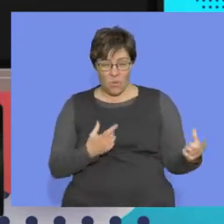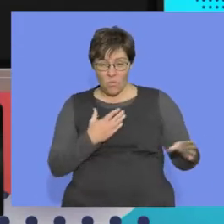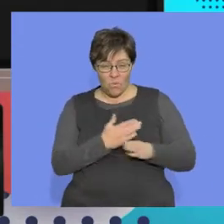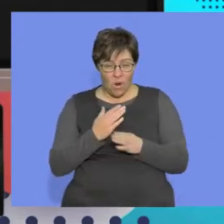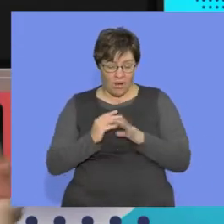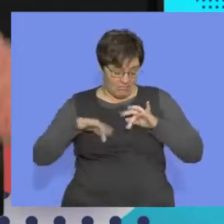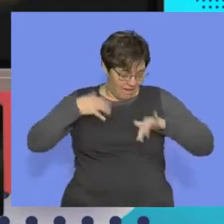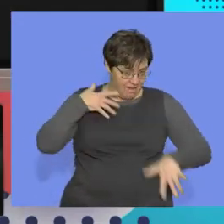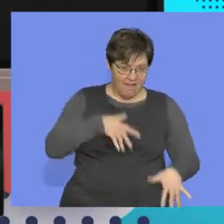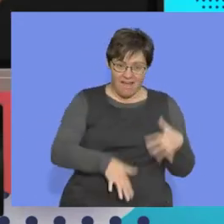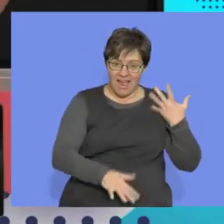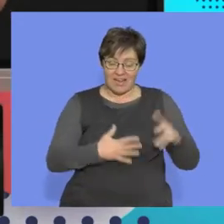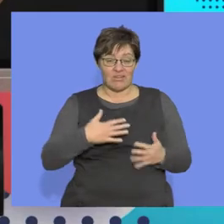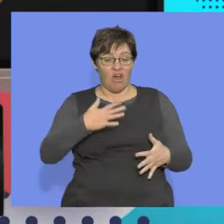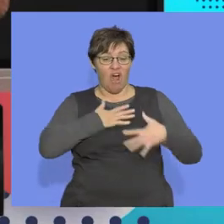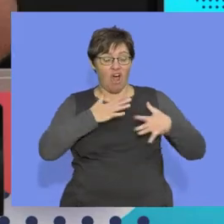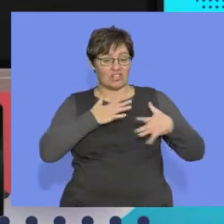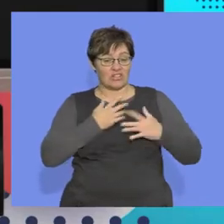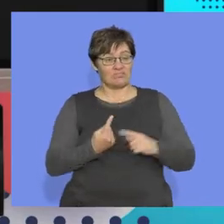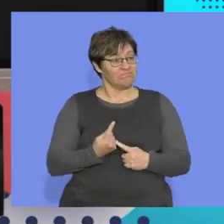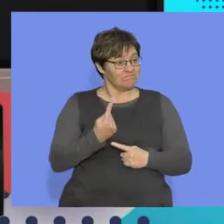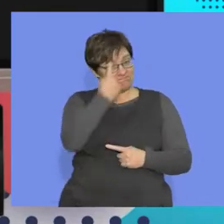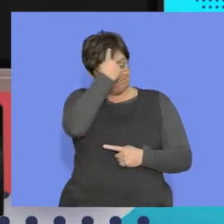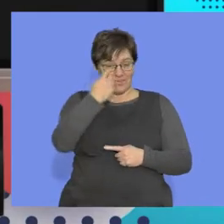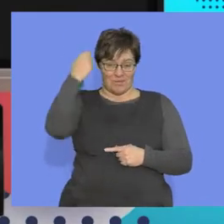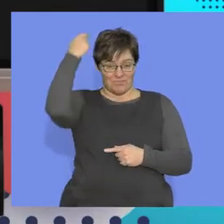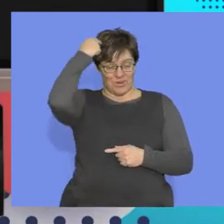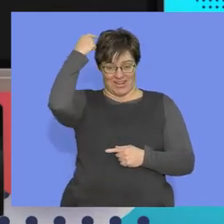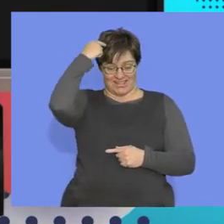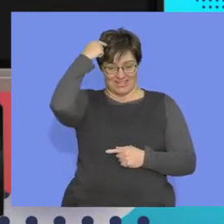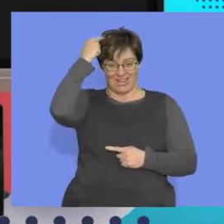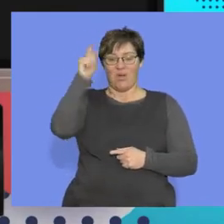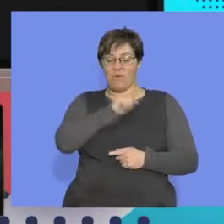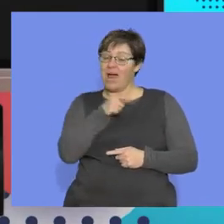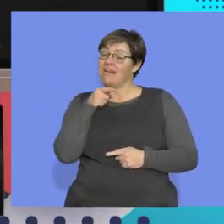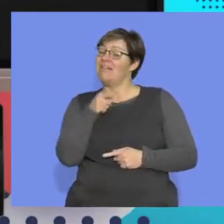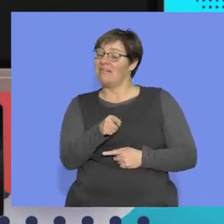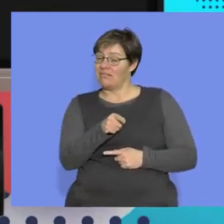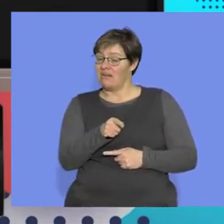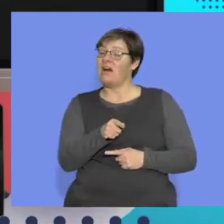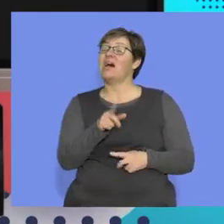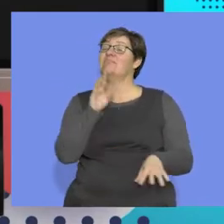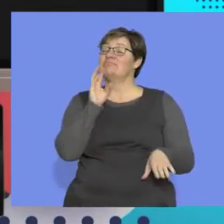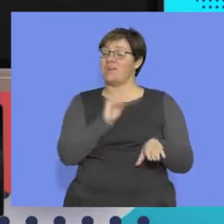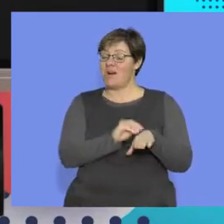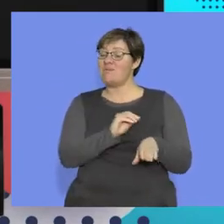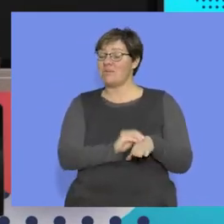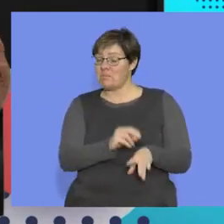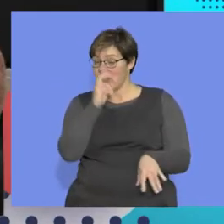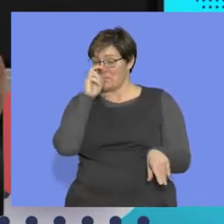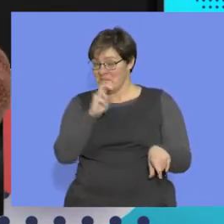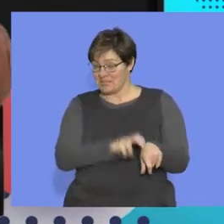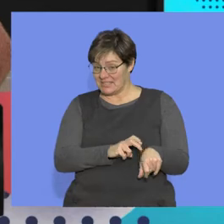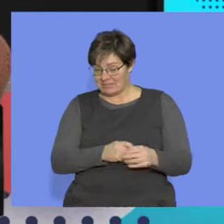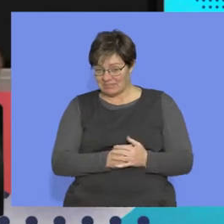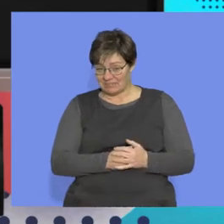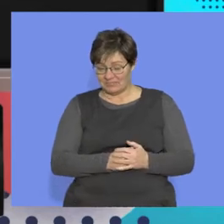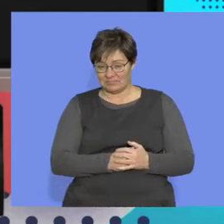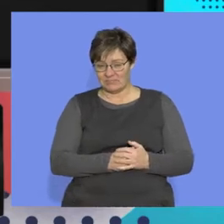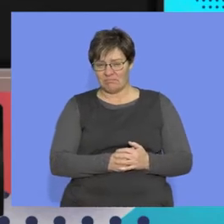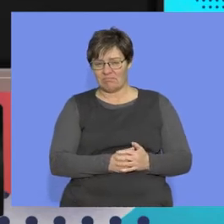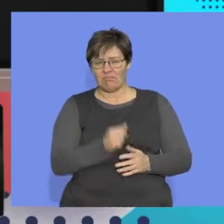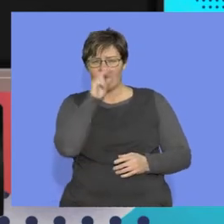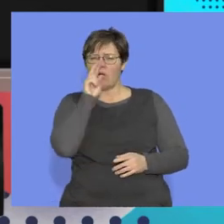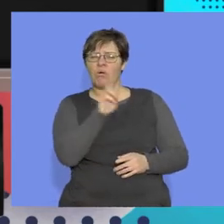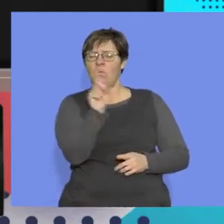to get the blood flowing. We need to get the oxygen going, because this section, we definitely need it. Okay, so what are we